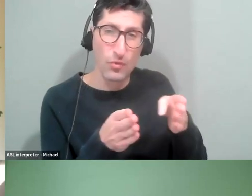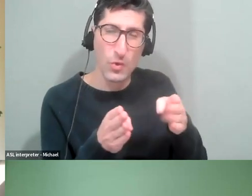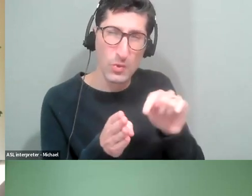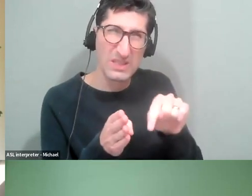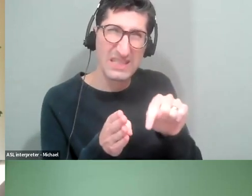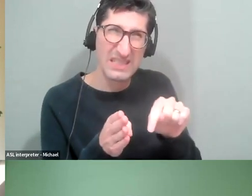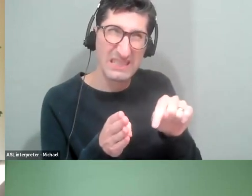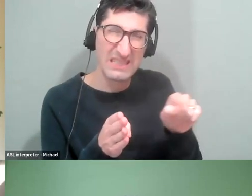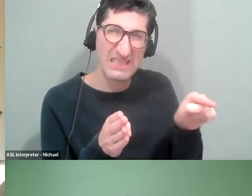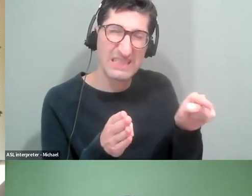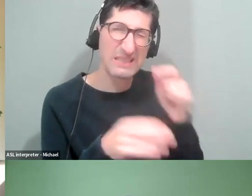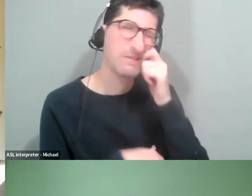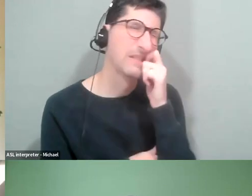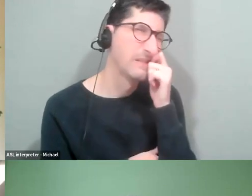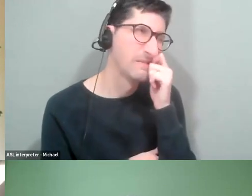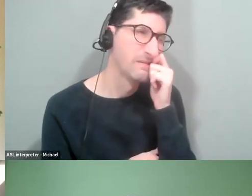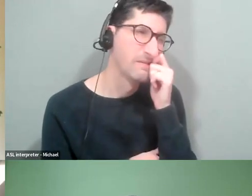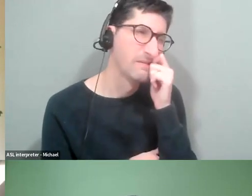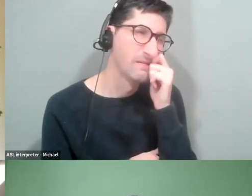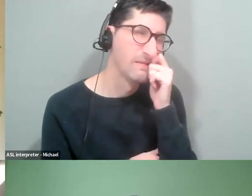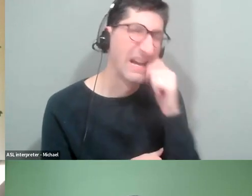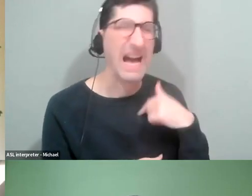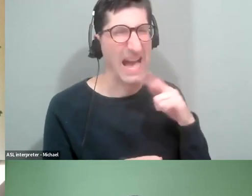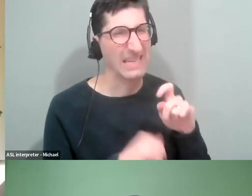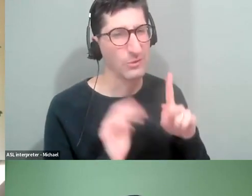Stop, I'm not, I would double check.